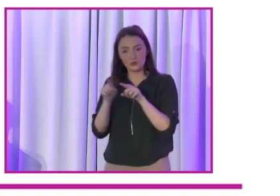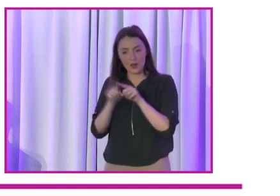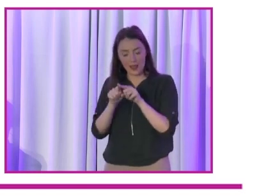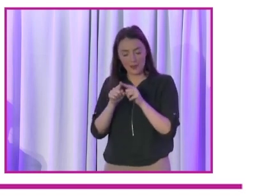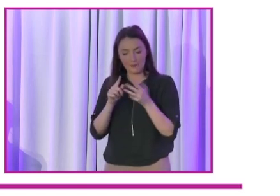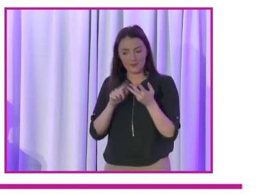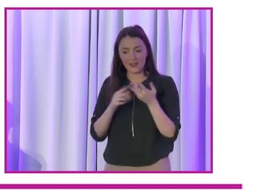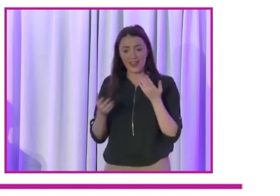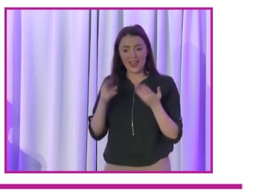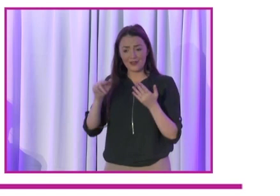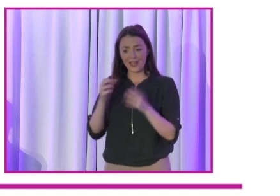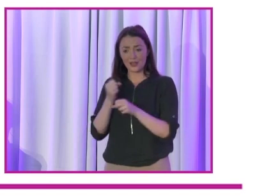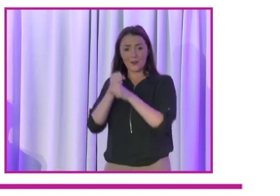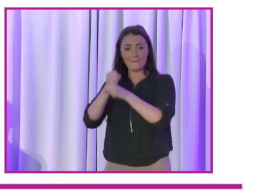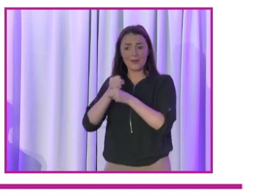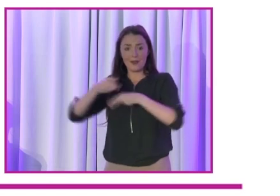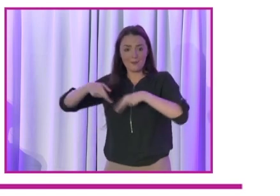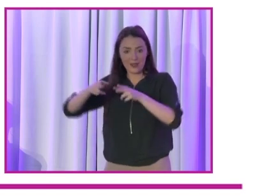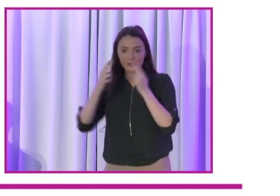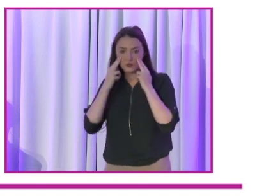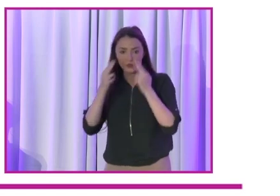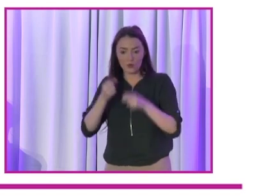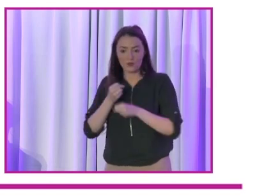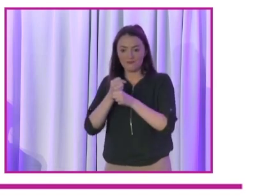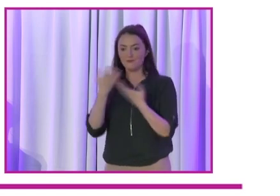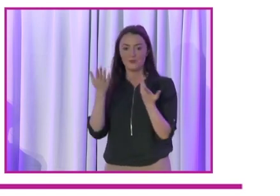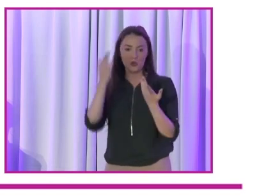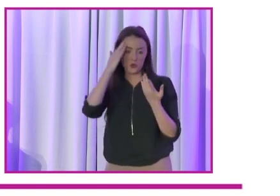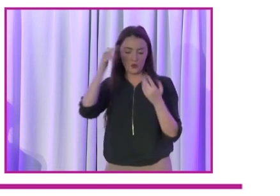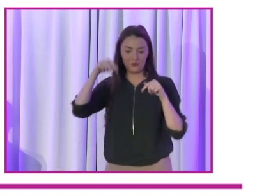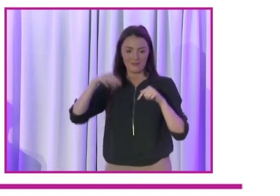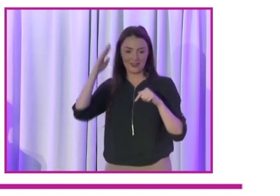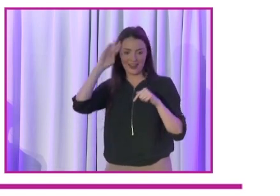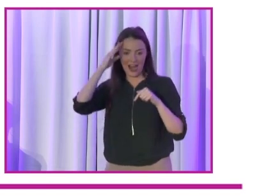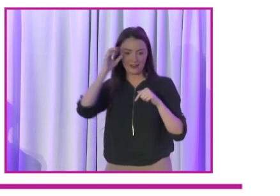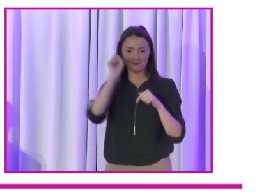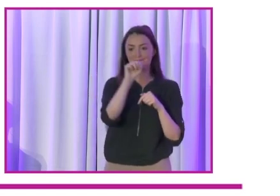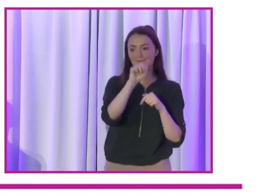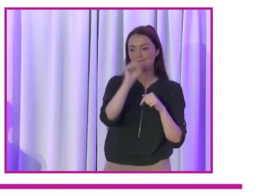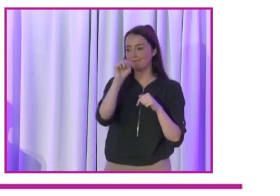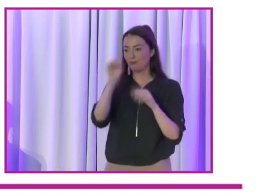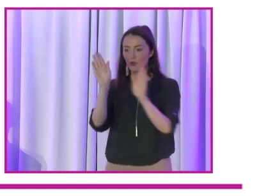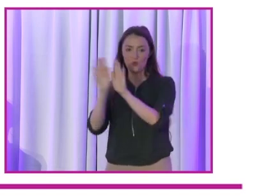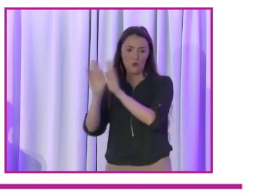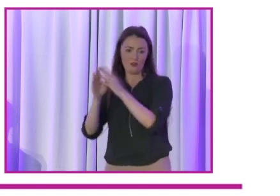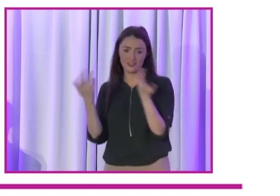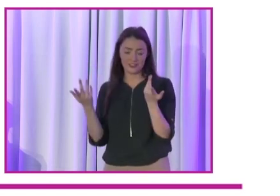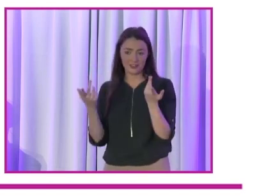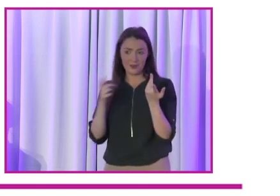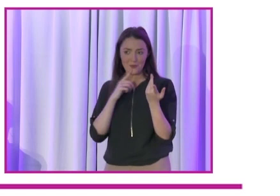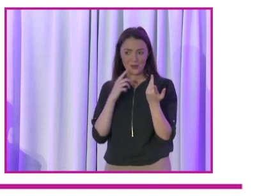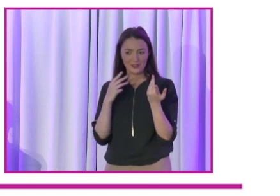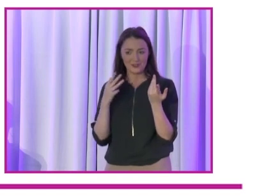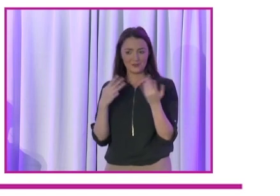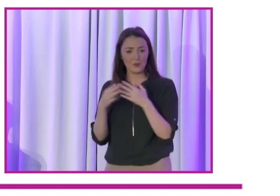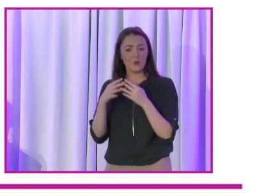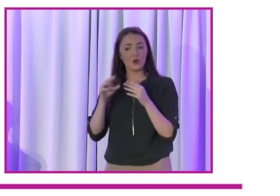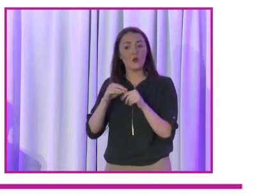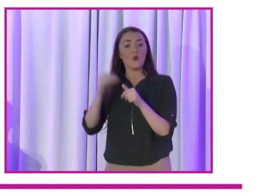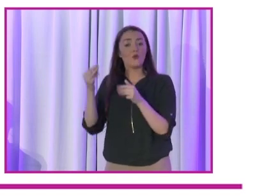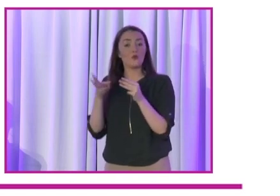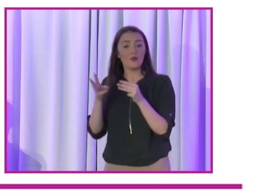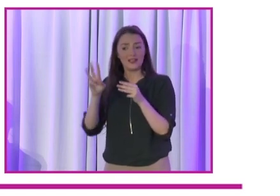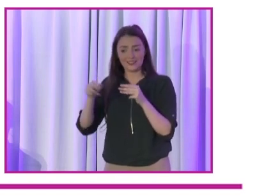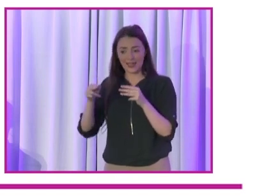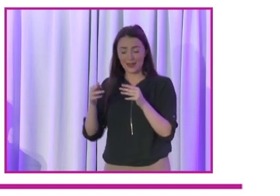reshaped? Like we go knocking on doors, that's what happens in Ireland, but surely we can come up with different ways or added ways in which make it all more